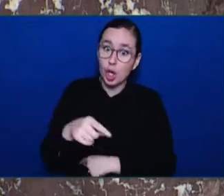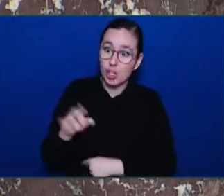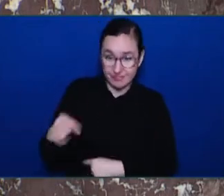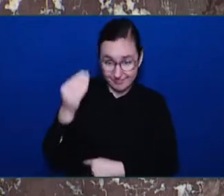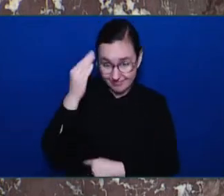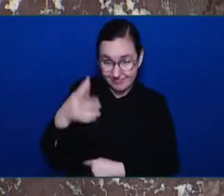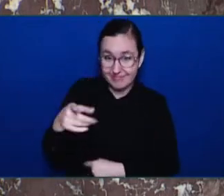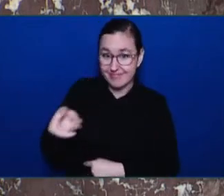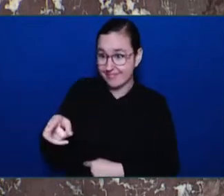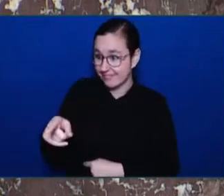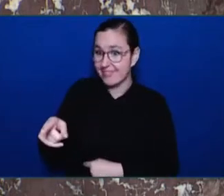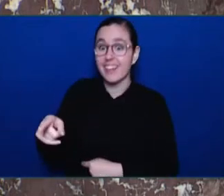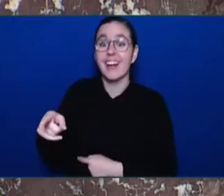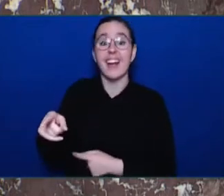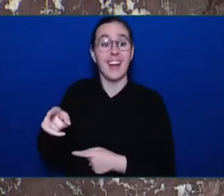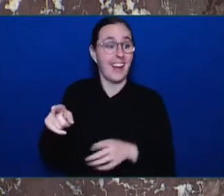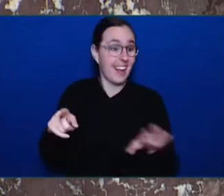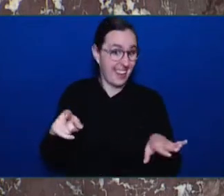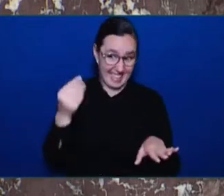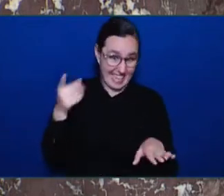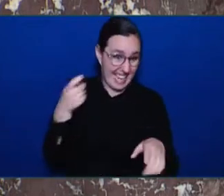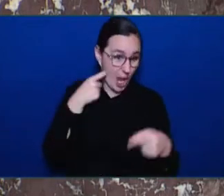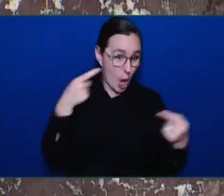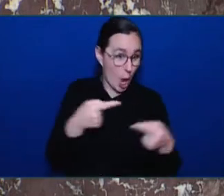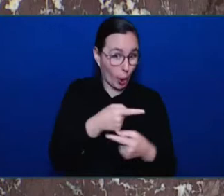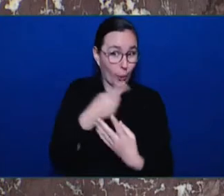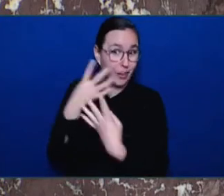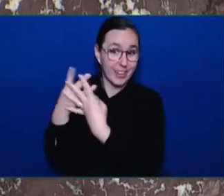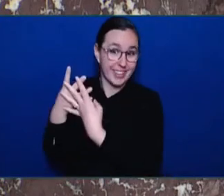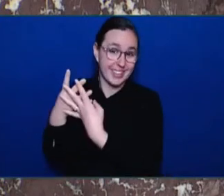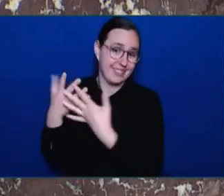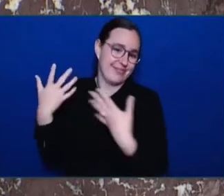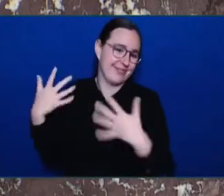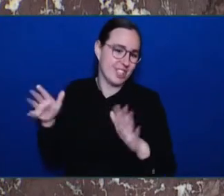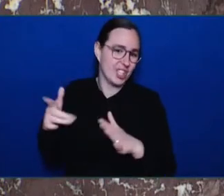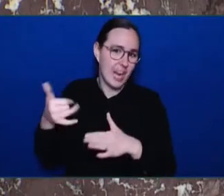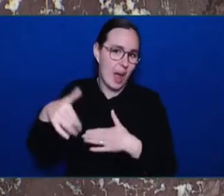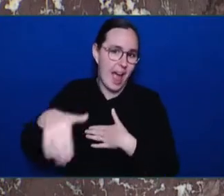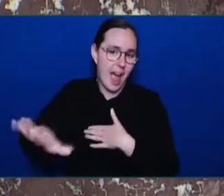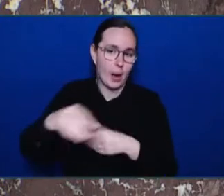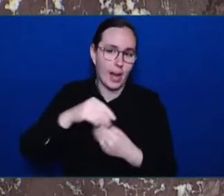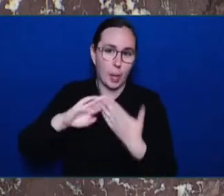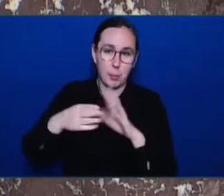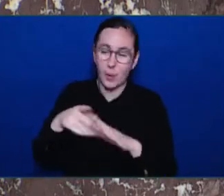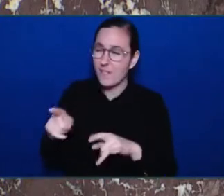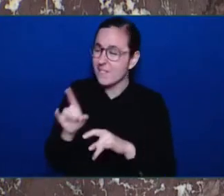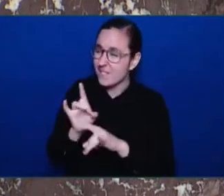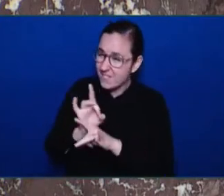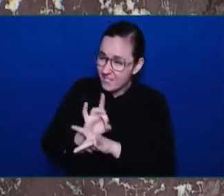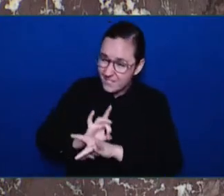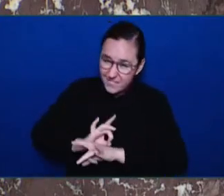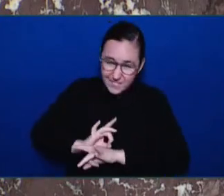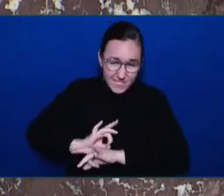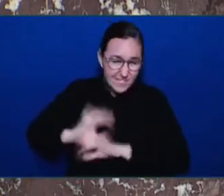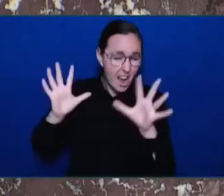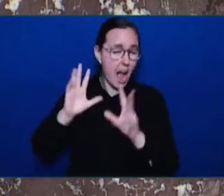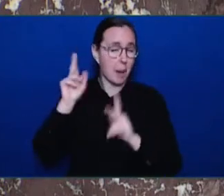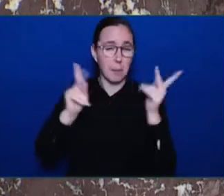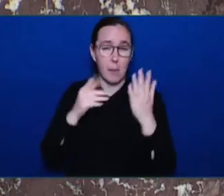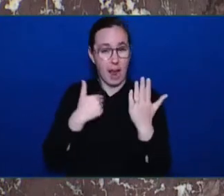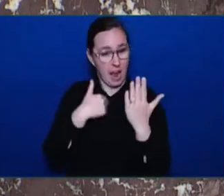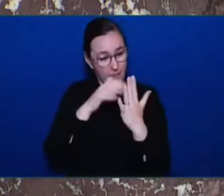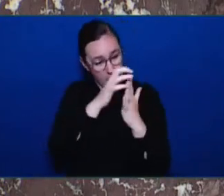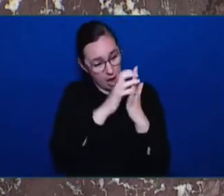violent, prolific offenders with lengthy criminal records are being released into the community to re-offend. A